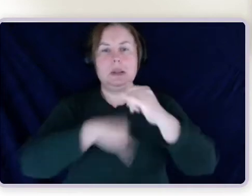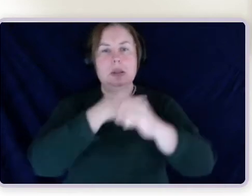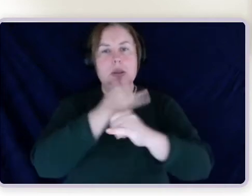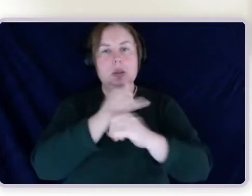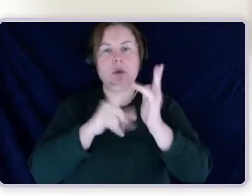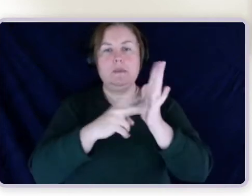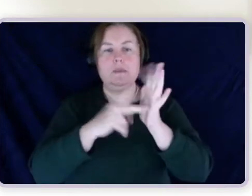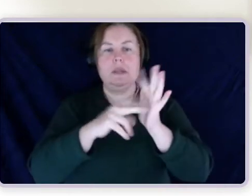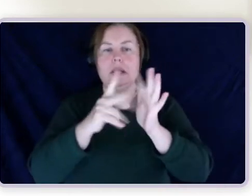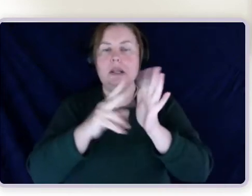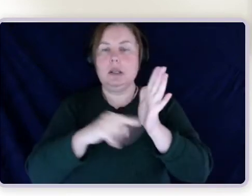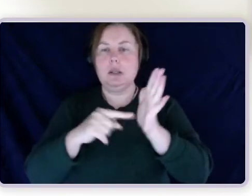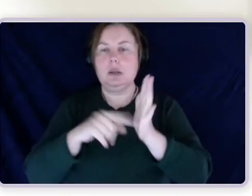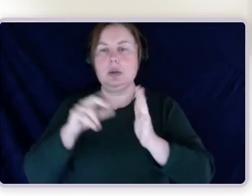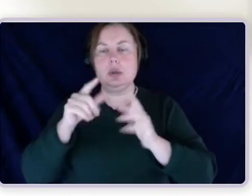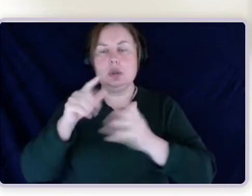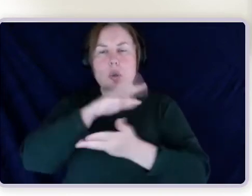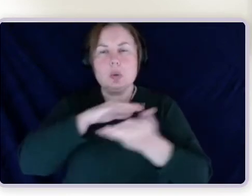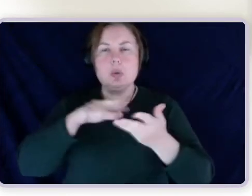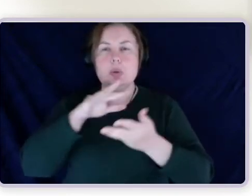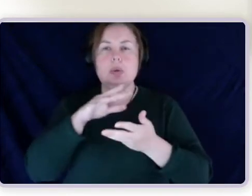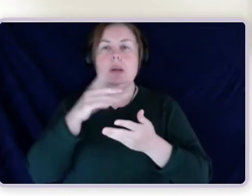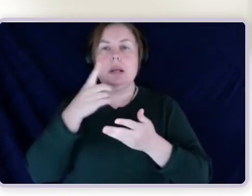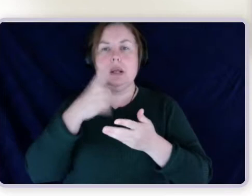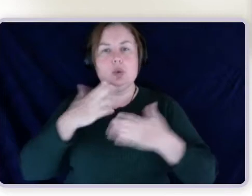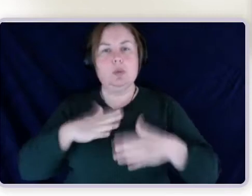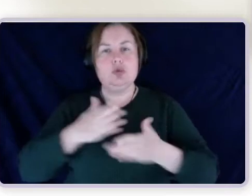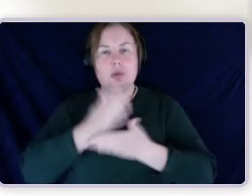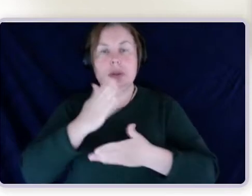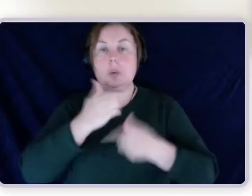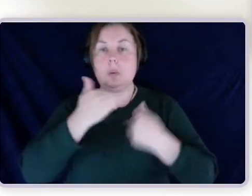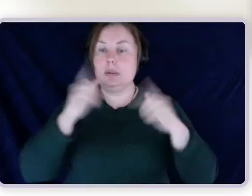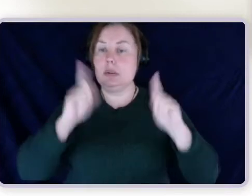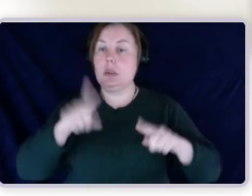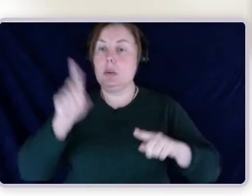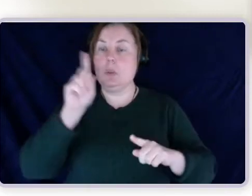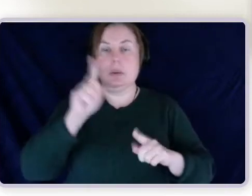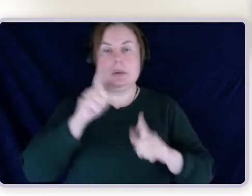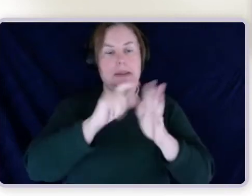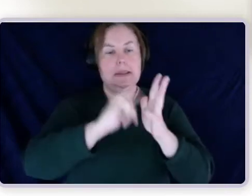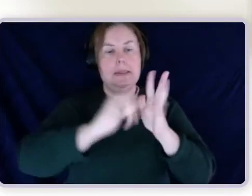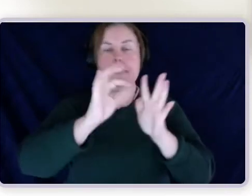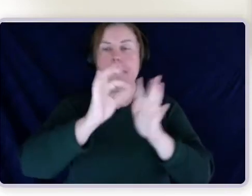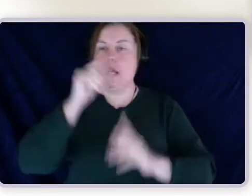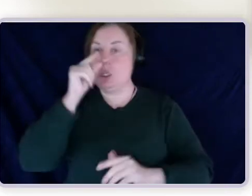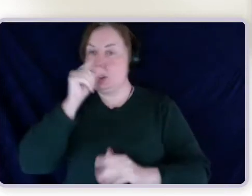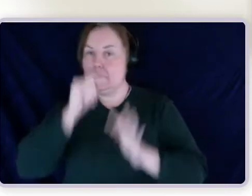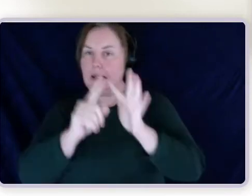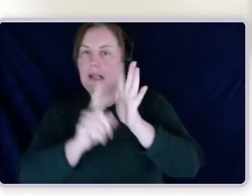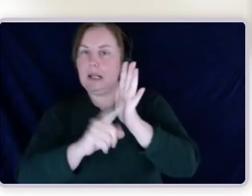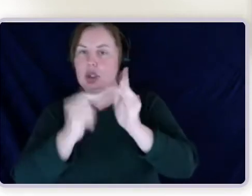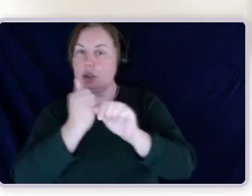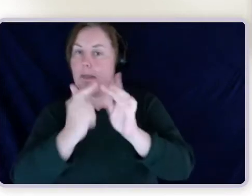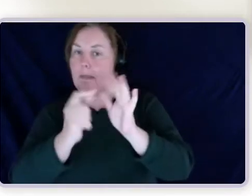So to today's session, I'm going to start off talking a little bit about DSP eligibility. I'll give a high level